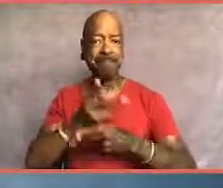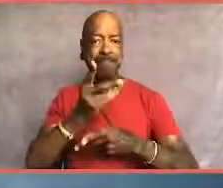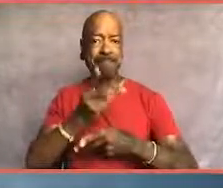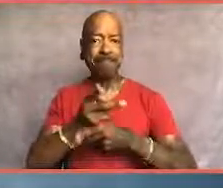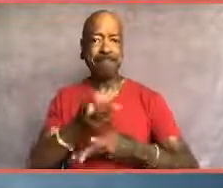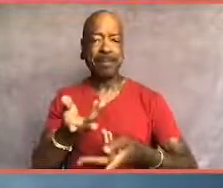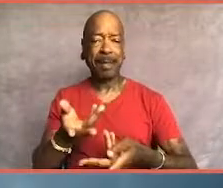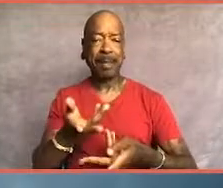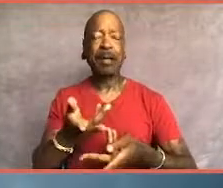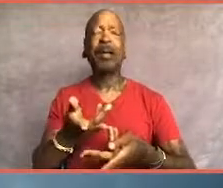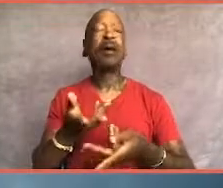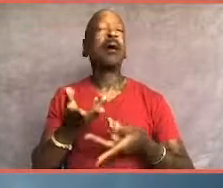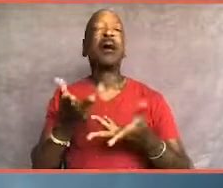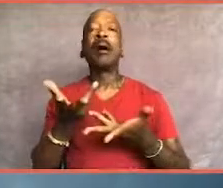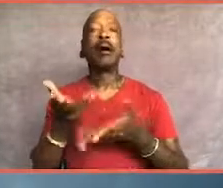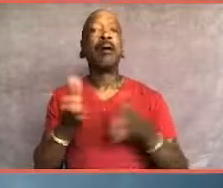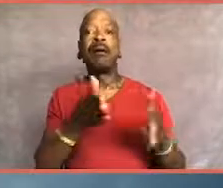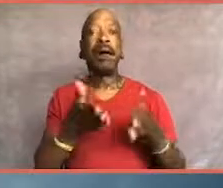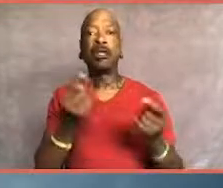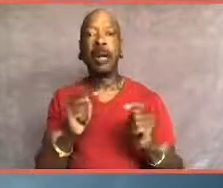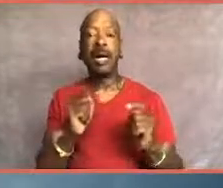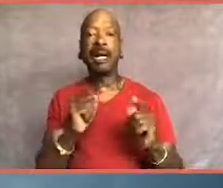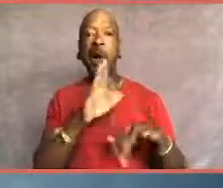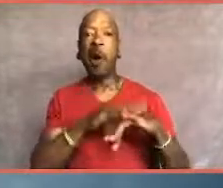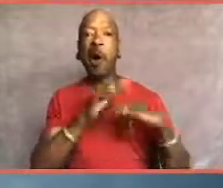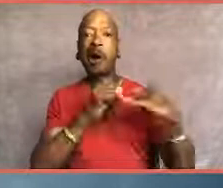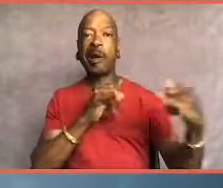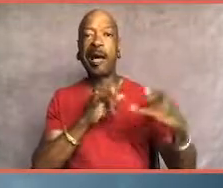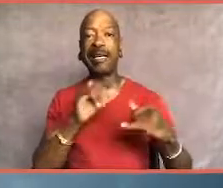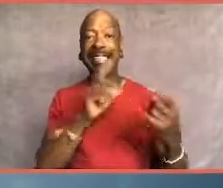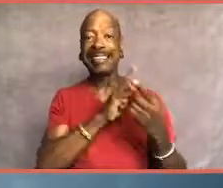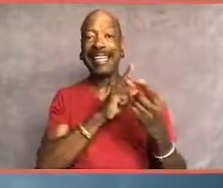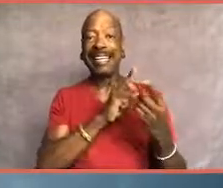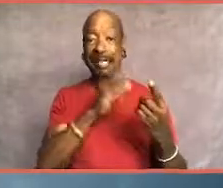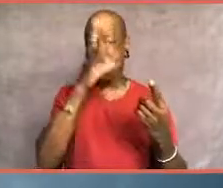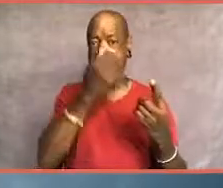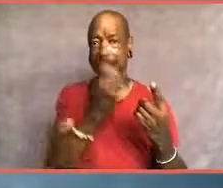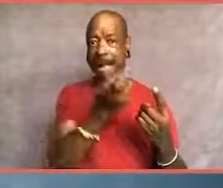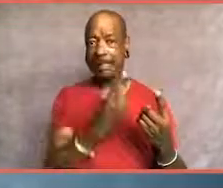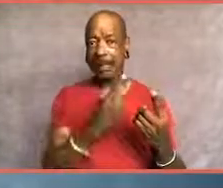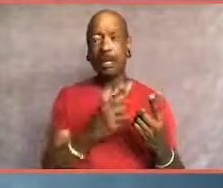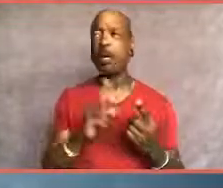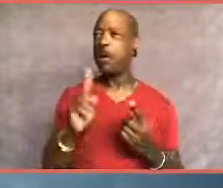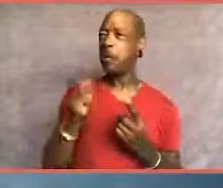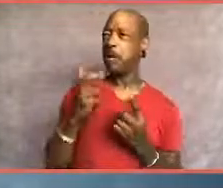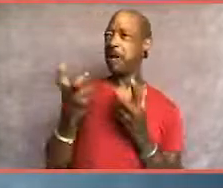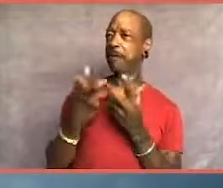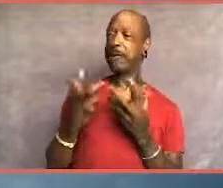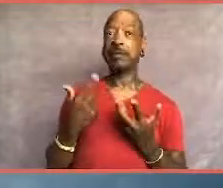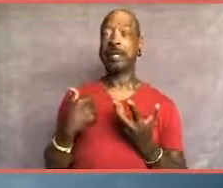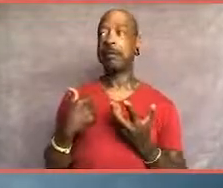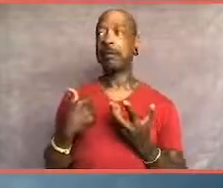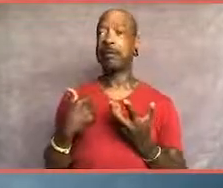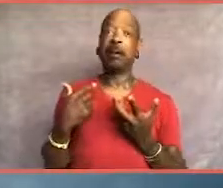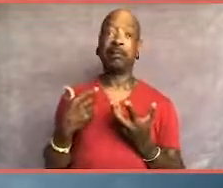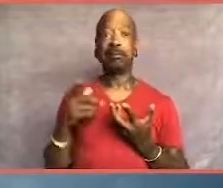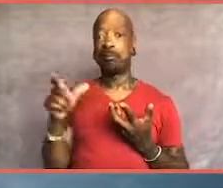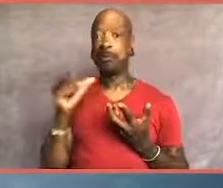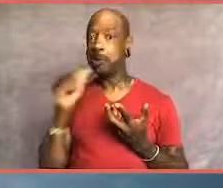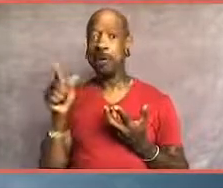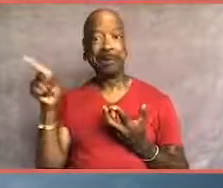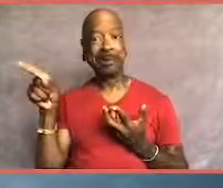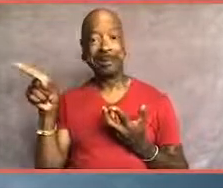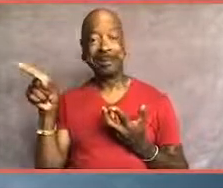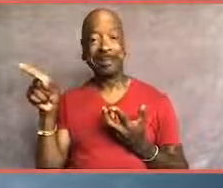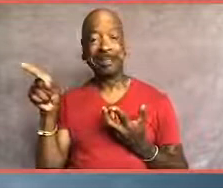I was trying to do online dating, and the guy was like, well, where do I fit in? And I'm like, you don't. Yeah. You really don't, because